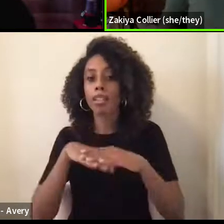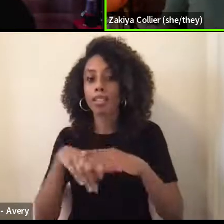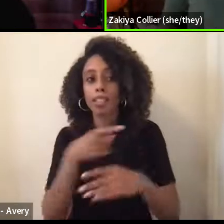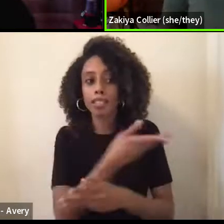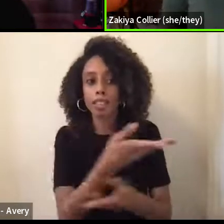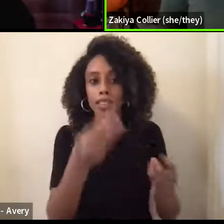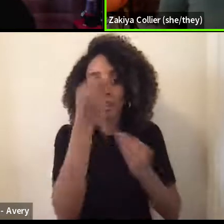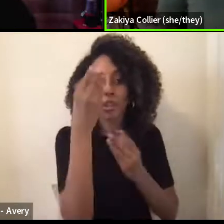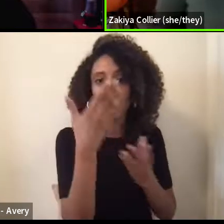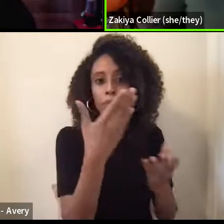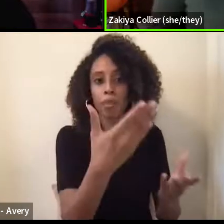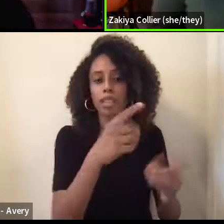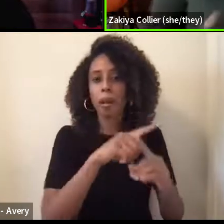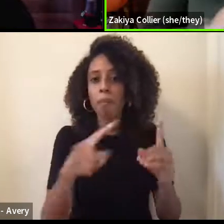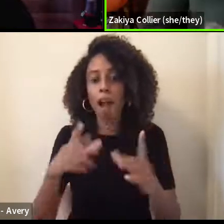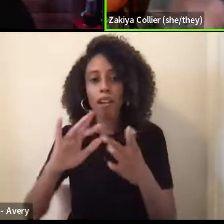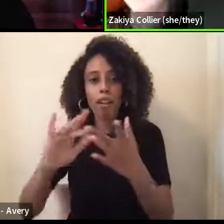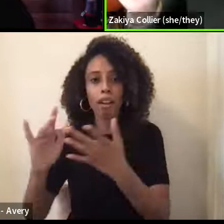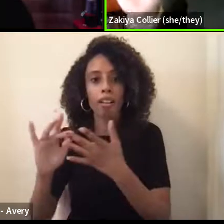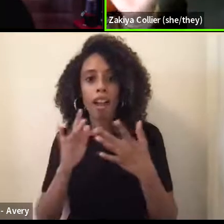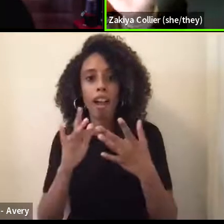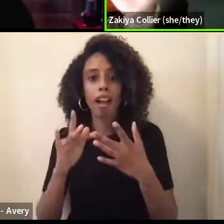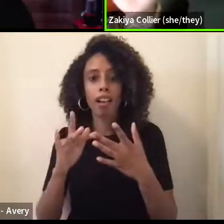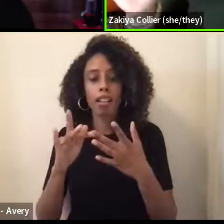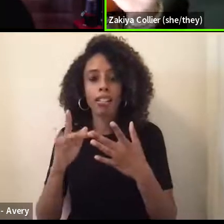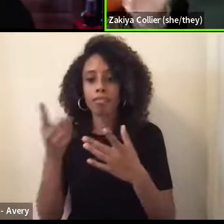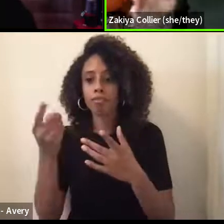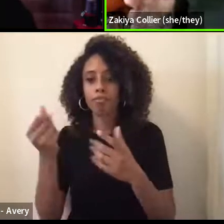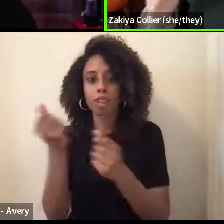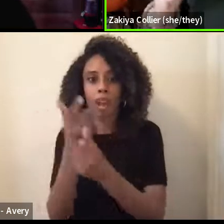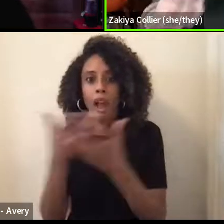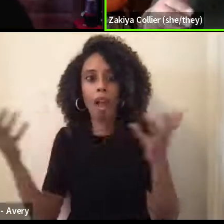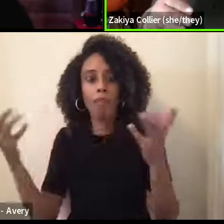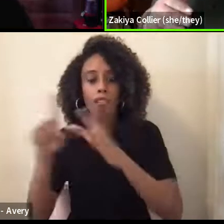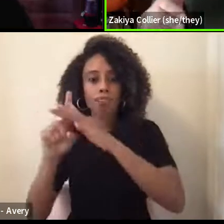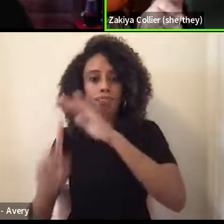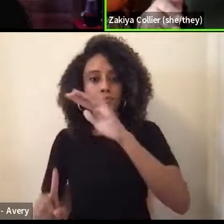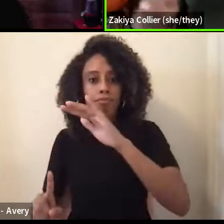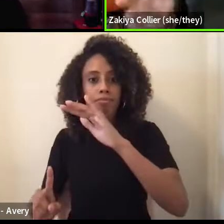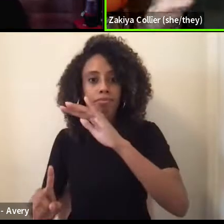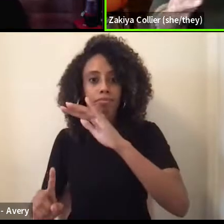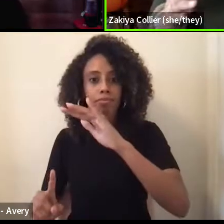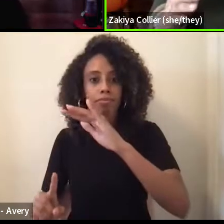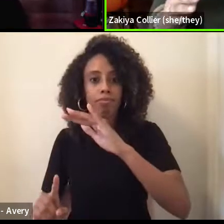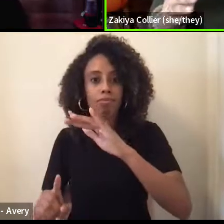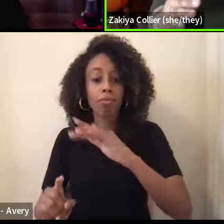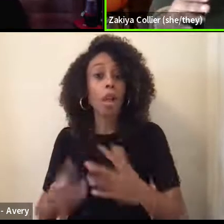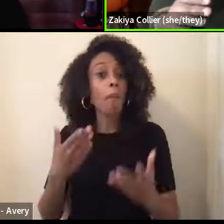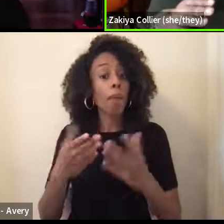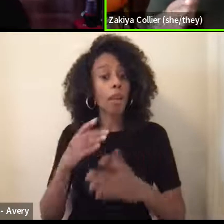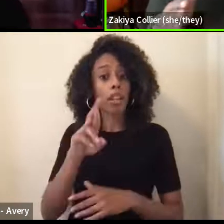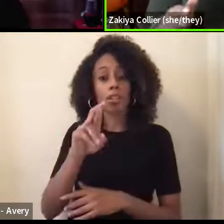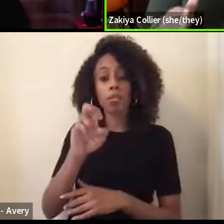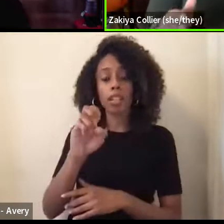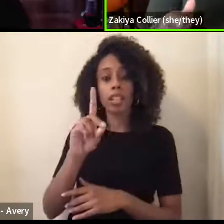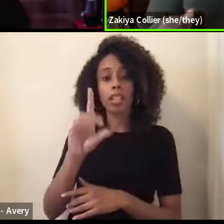in online spaces, you know, the whole thing disappears, like there can be redaction and like, you know, but it doesn't look redacted.